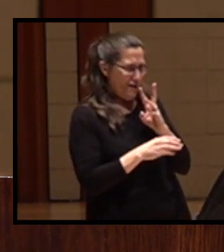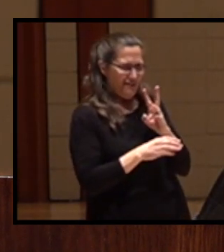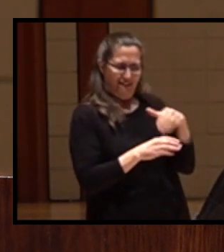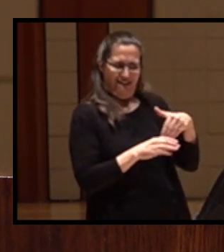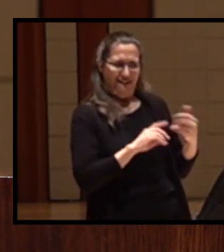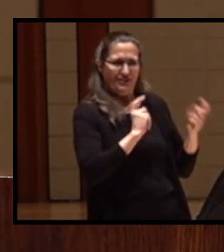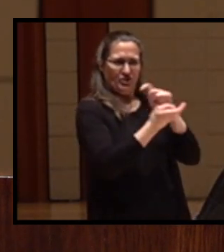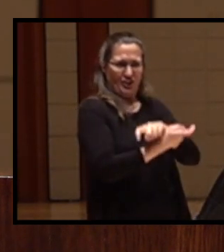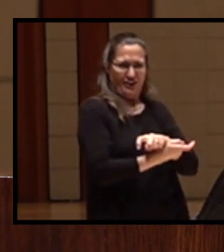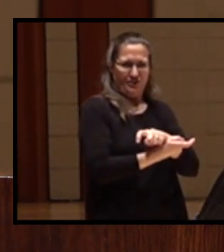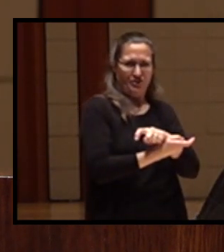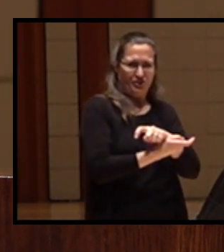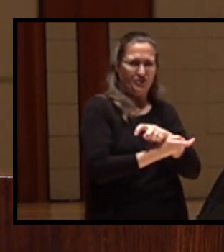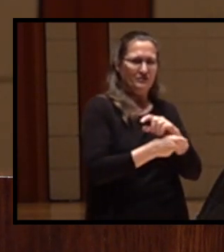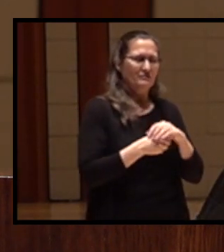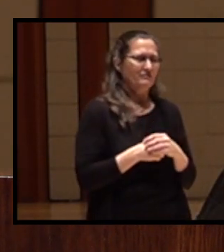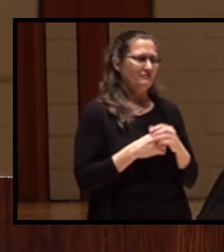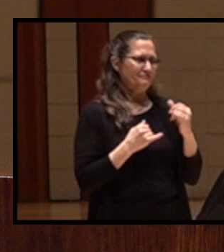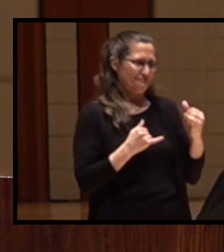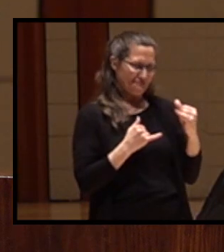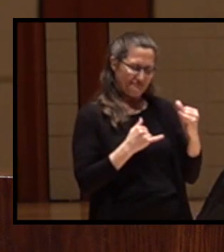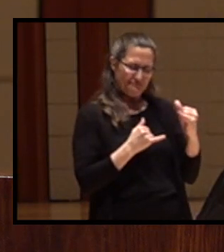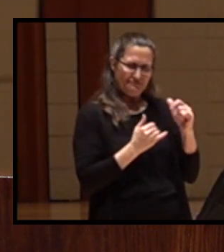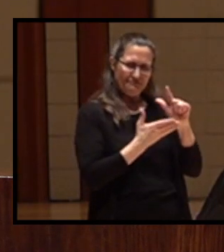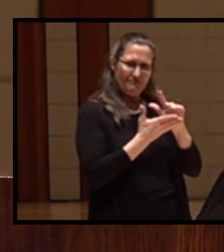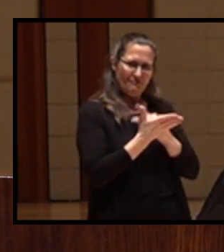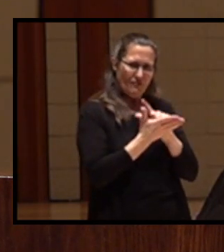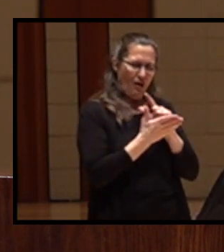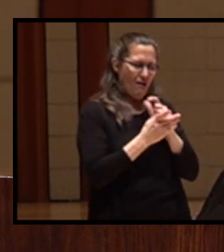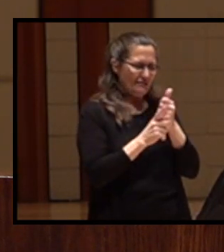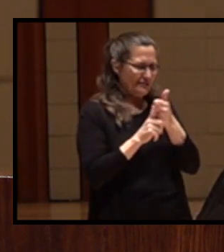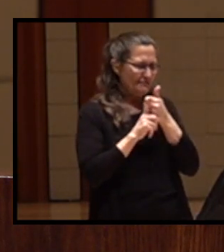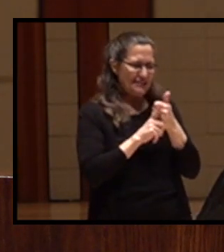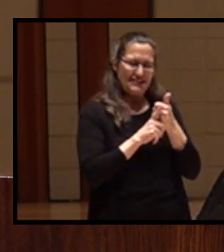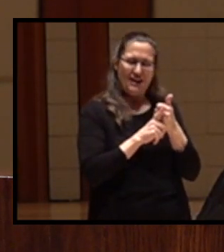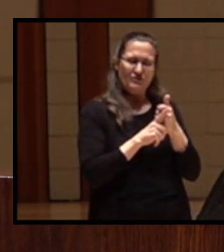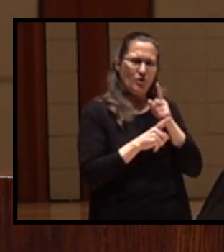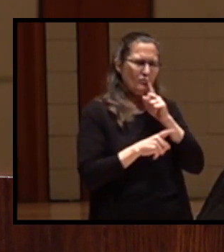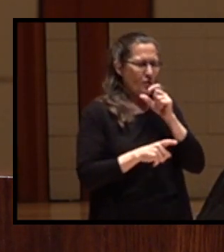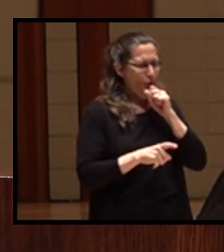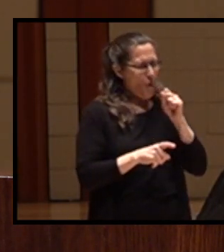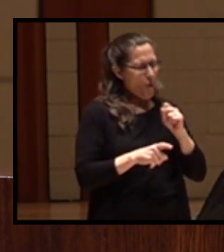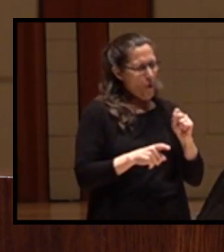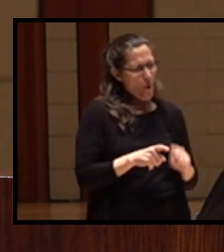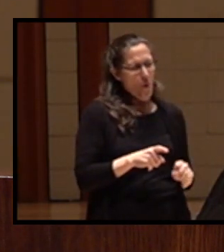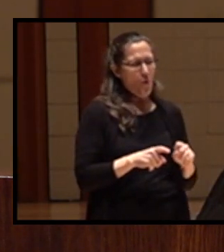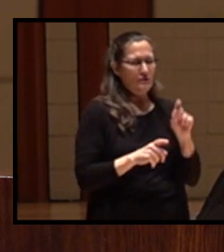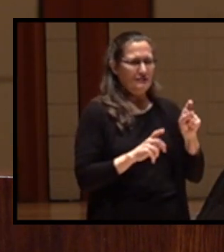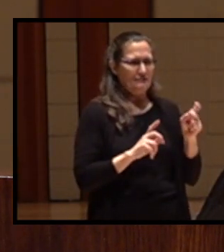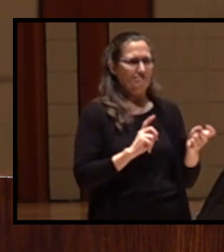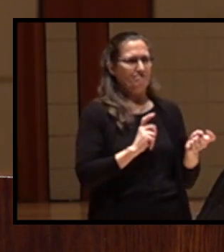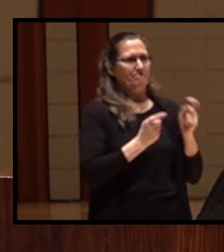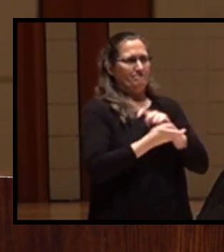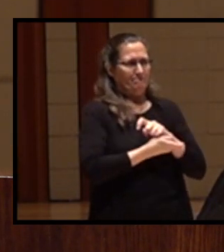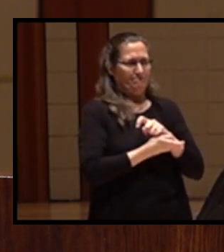some of the most out of touch with modern conservation ideals and notions that exist in the law today.